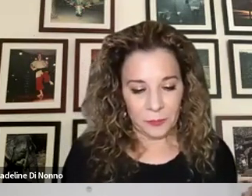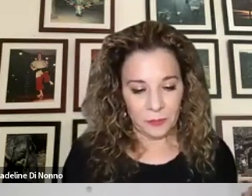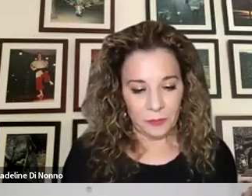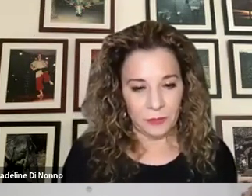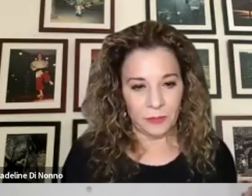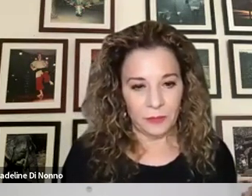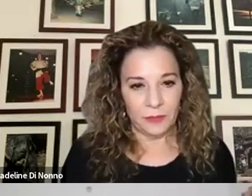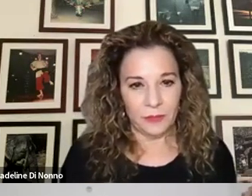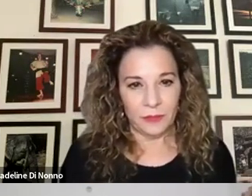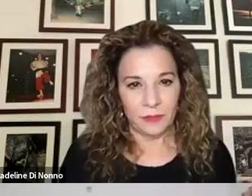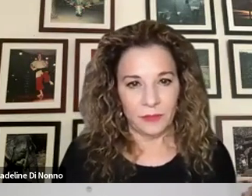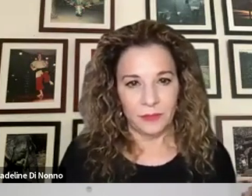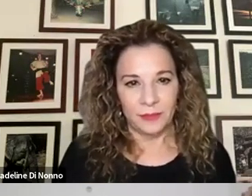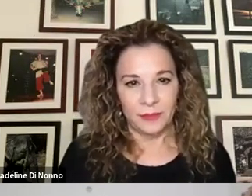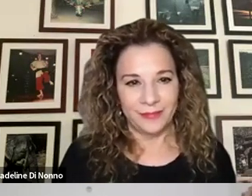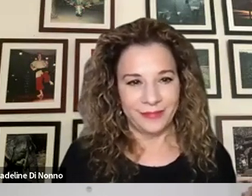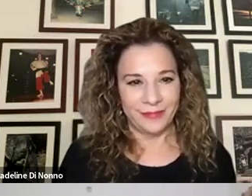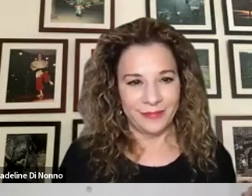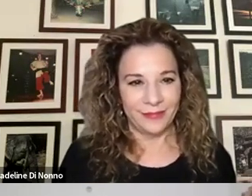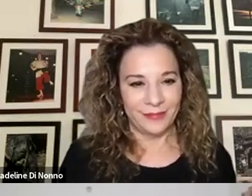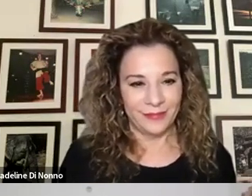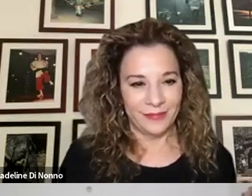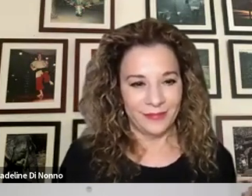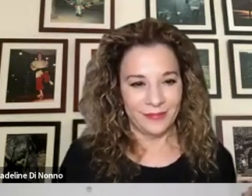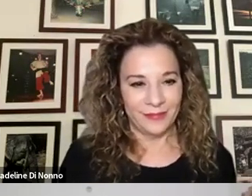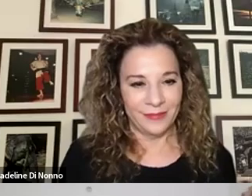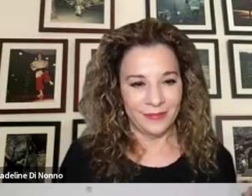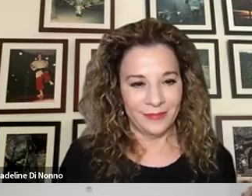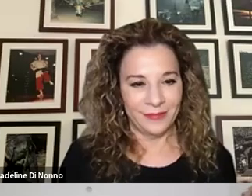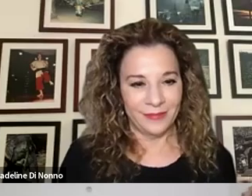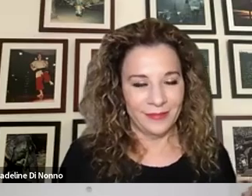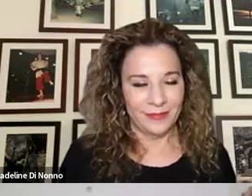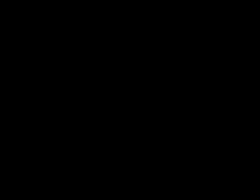excited for you to see our newest season, episode one.